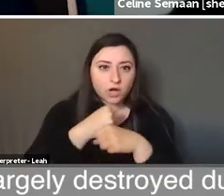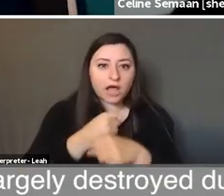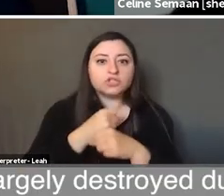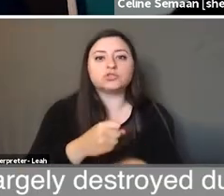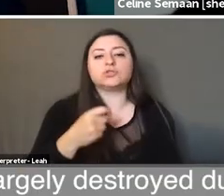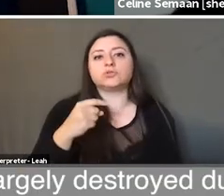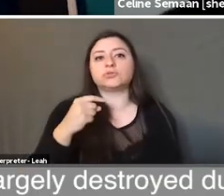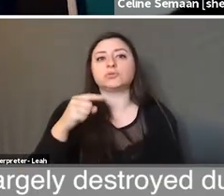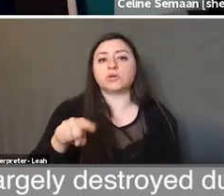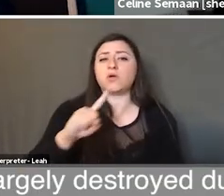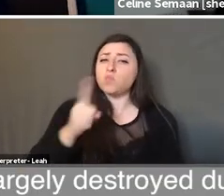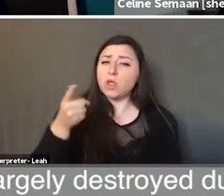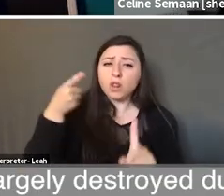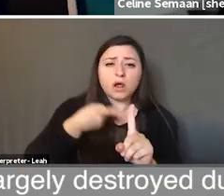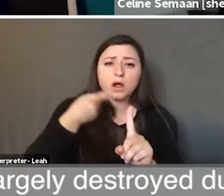largely